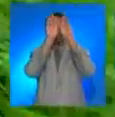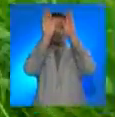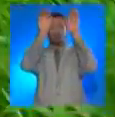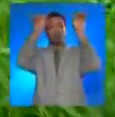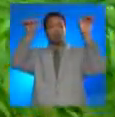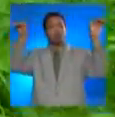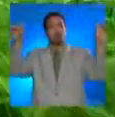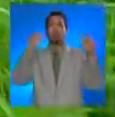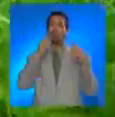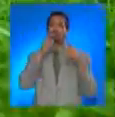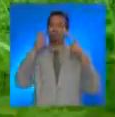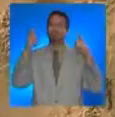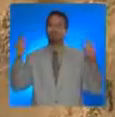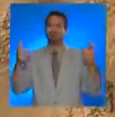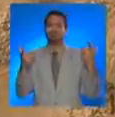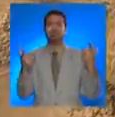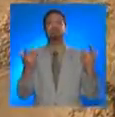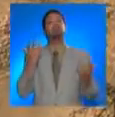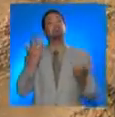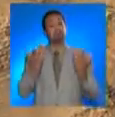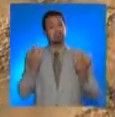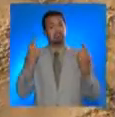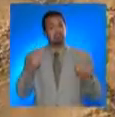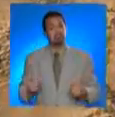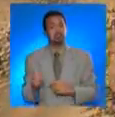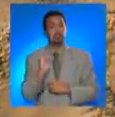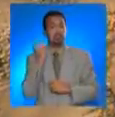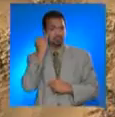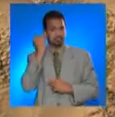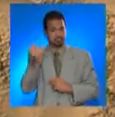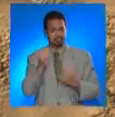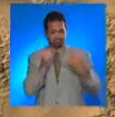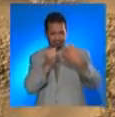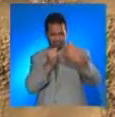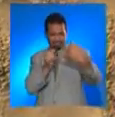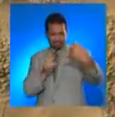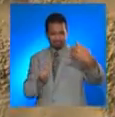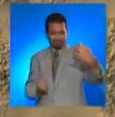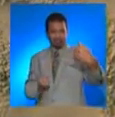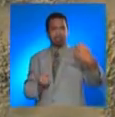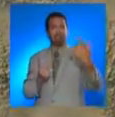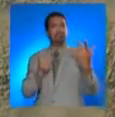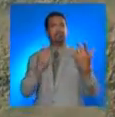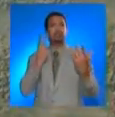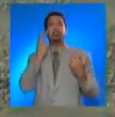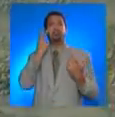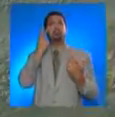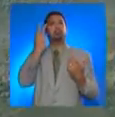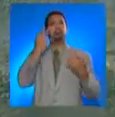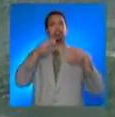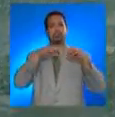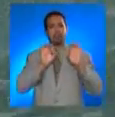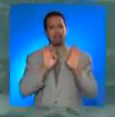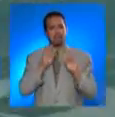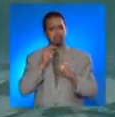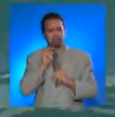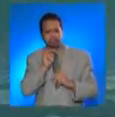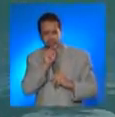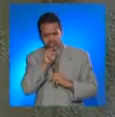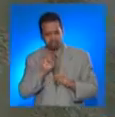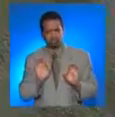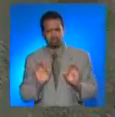creates the tsunami, so a large, shallow earthquake will generate a tsunami more efficiently than a large, deep earthquake.